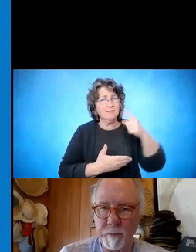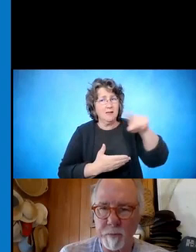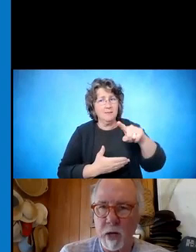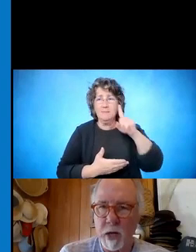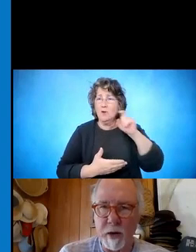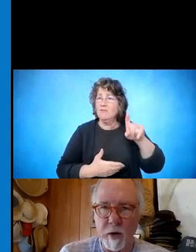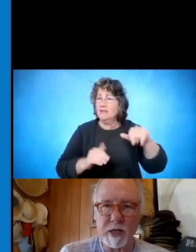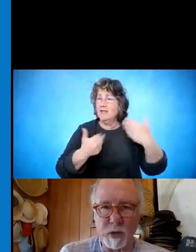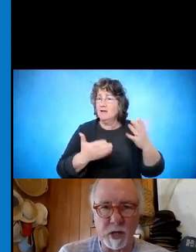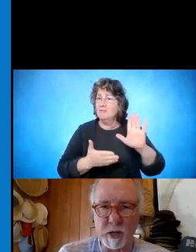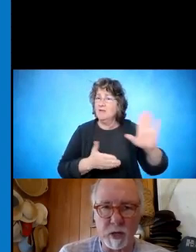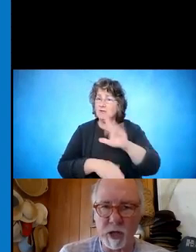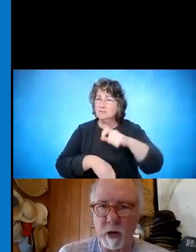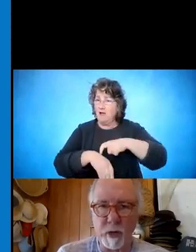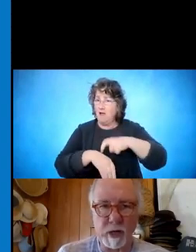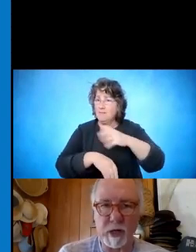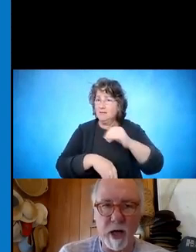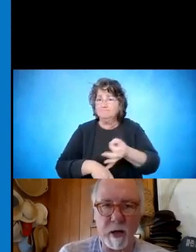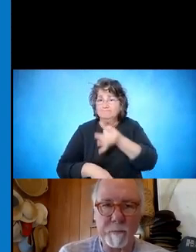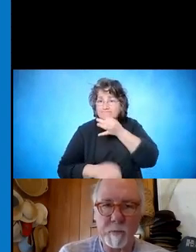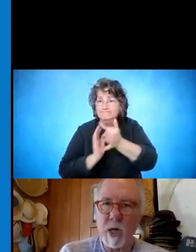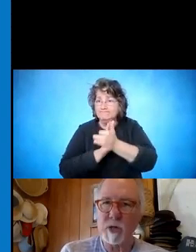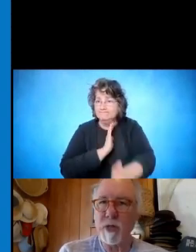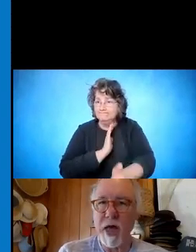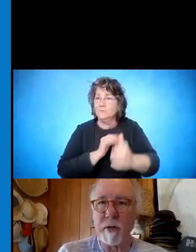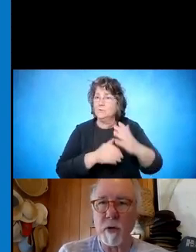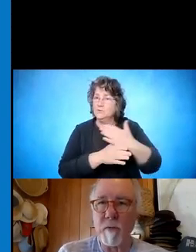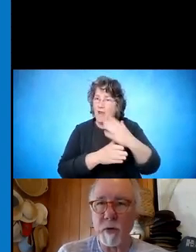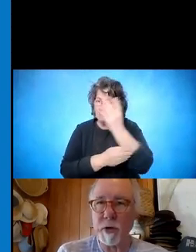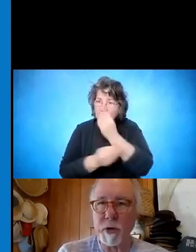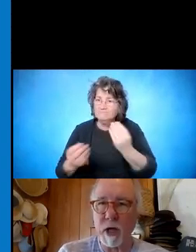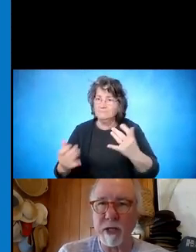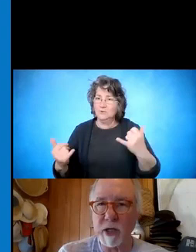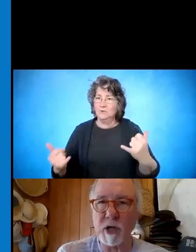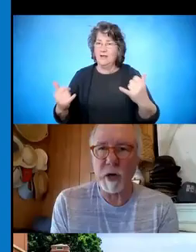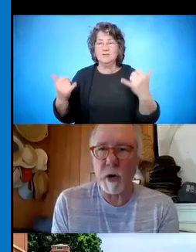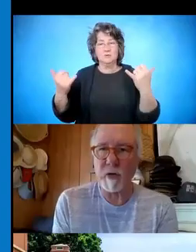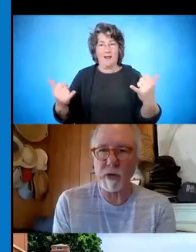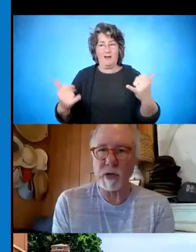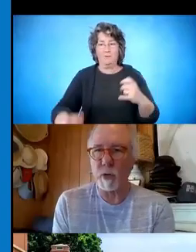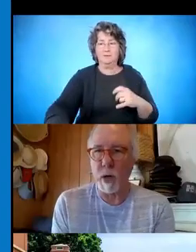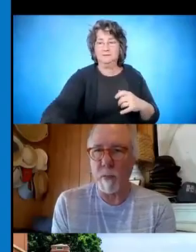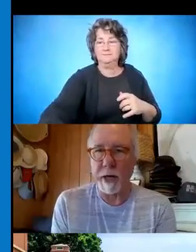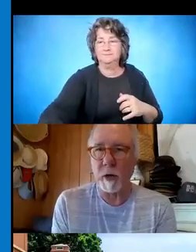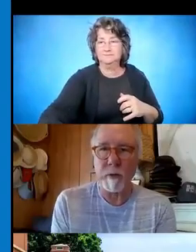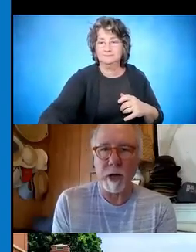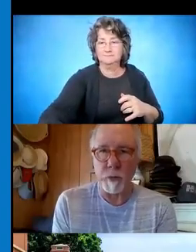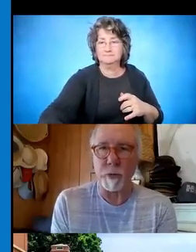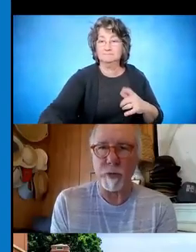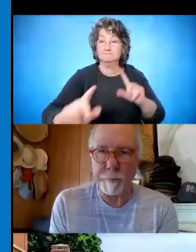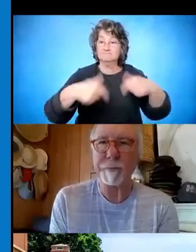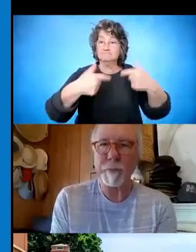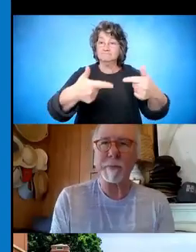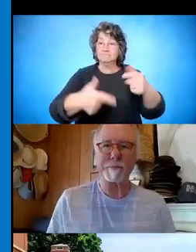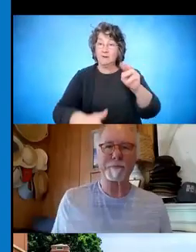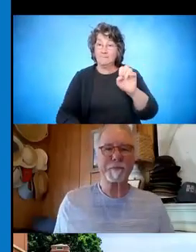time and and their expertise to share with us today. So with that, no further ado, I'd like to turn it over to Michael and